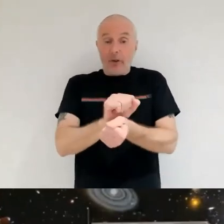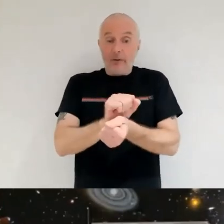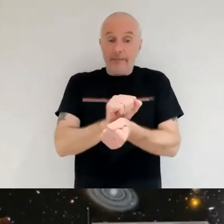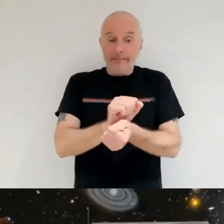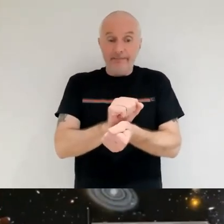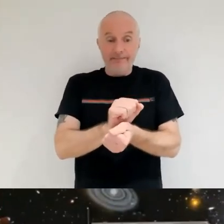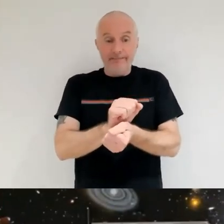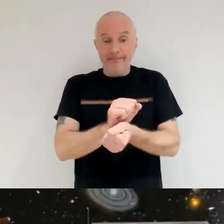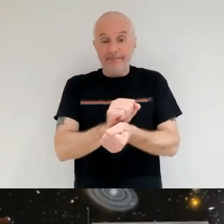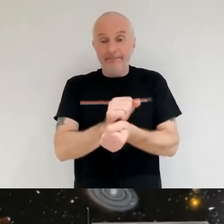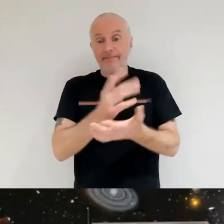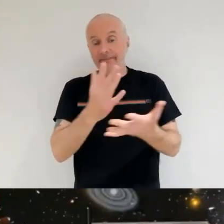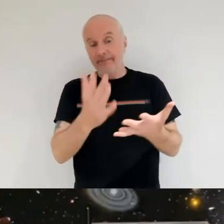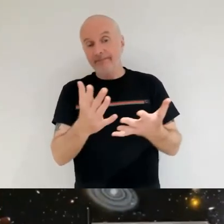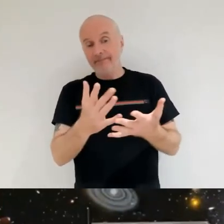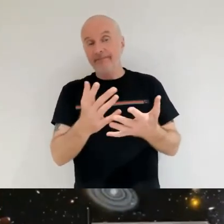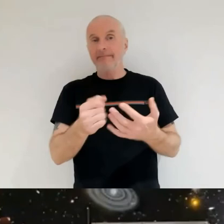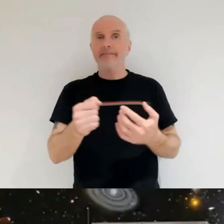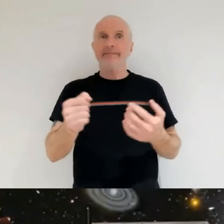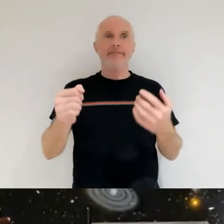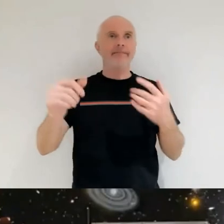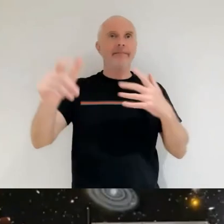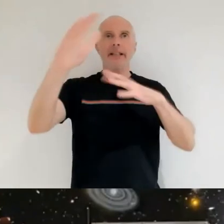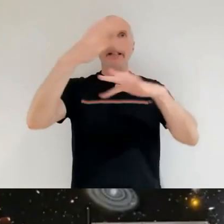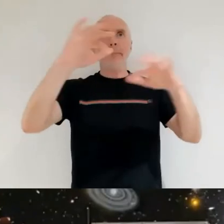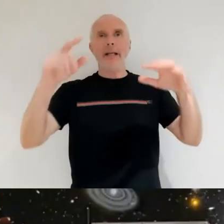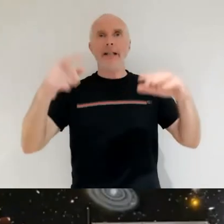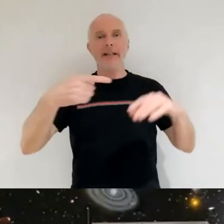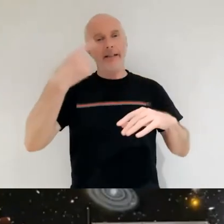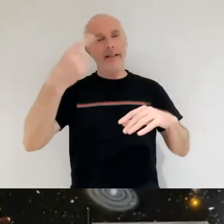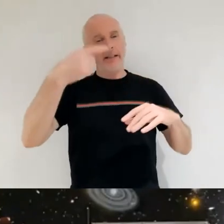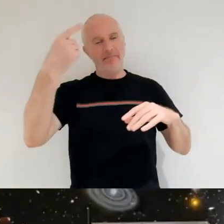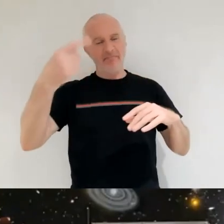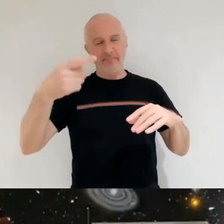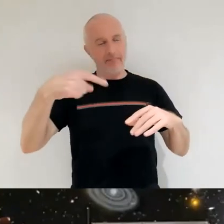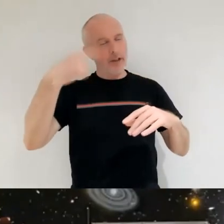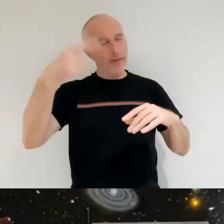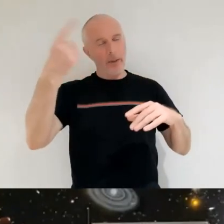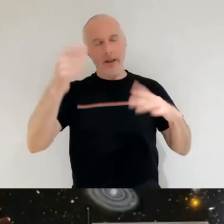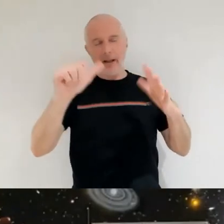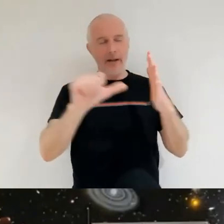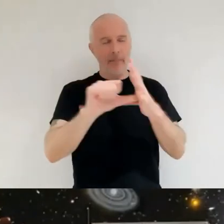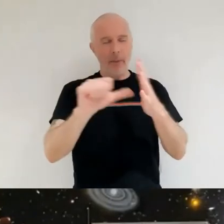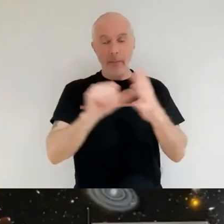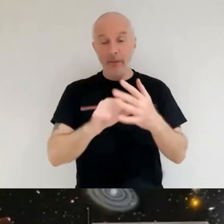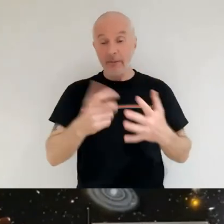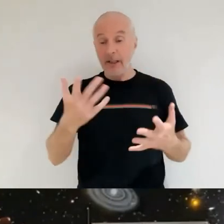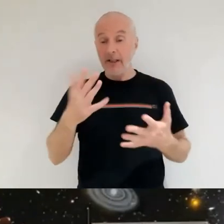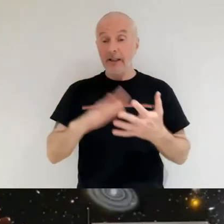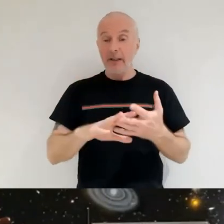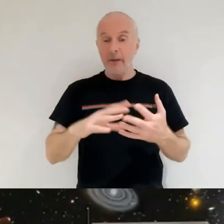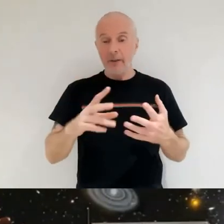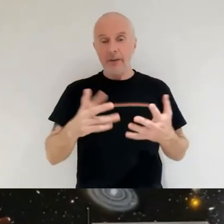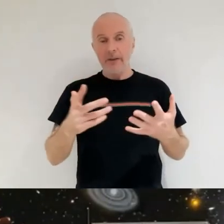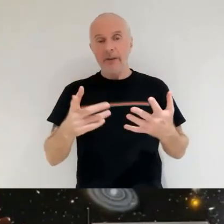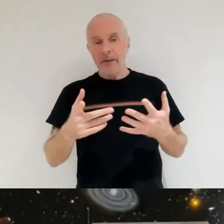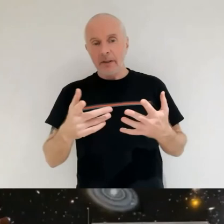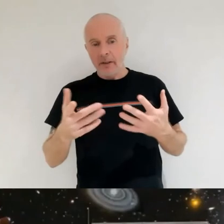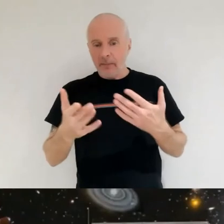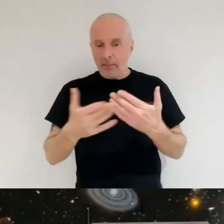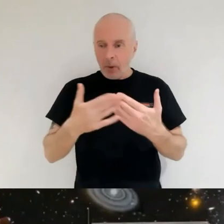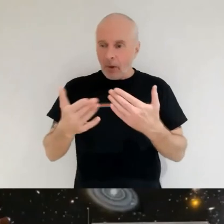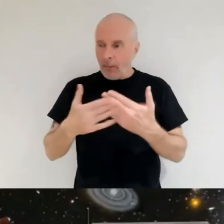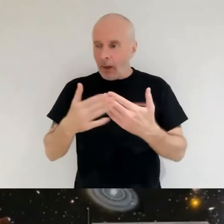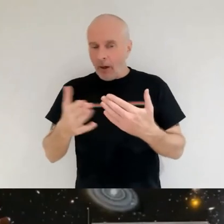and that's a really good question because i think you know we talk about space debris a lot it is a topic that's coming up more and more in the media at the moment